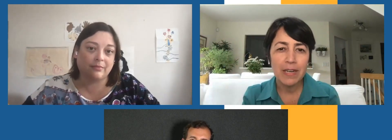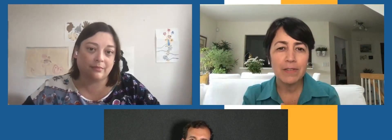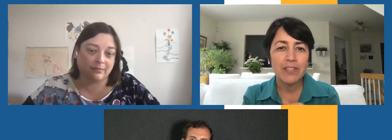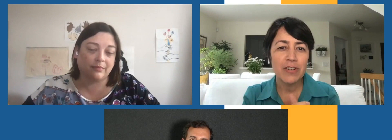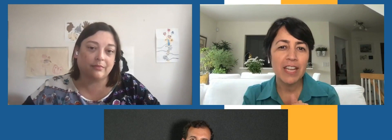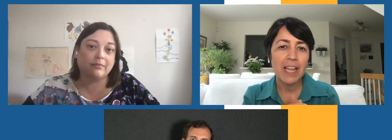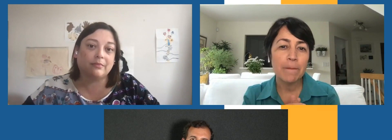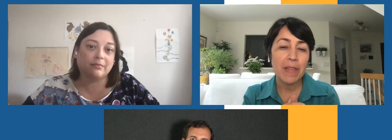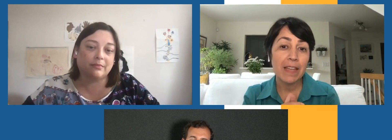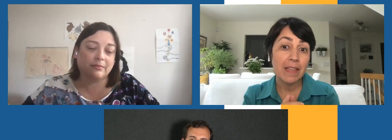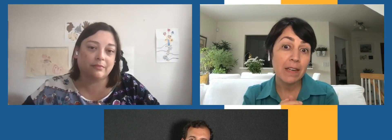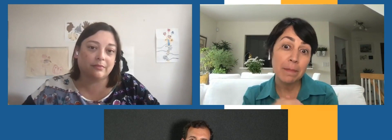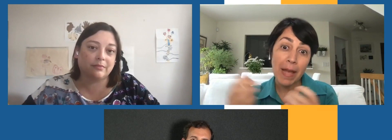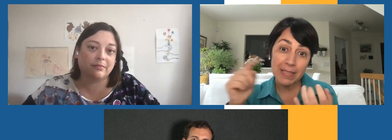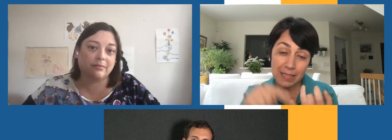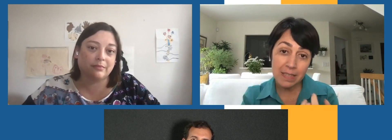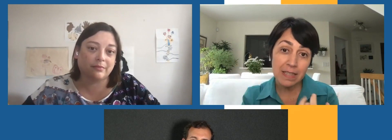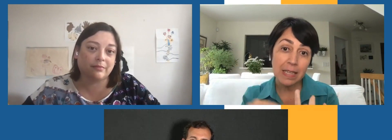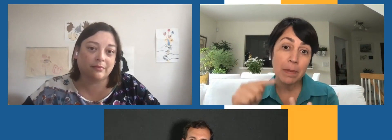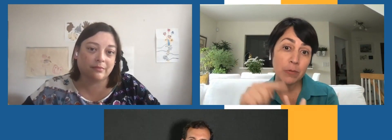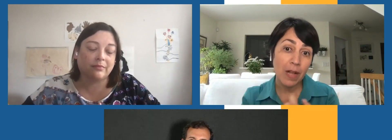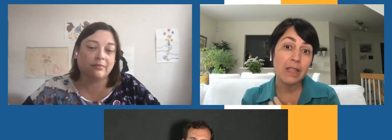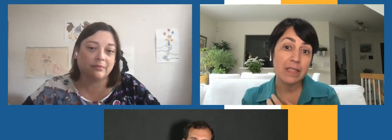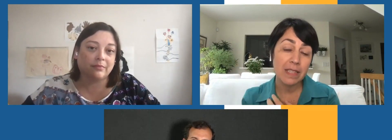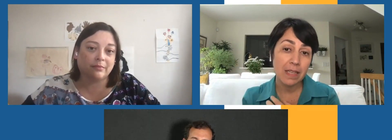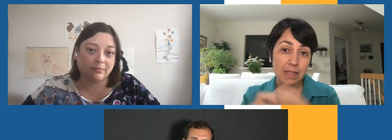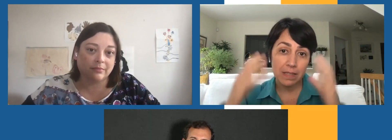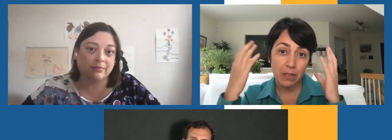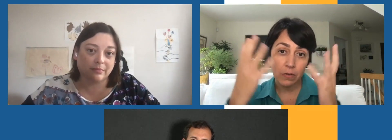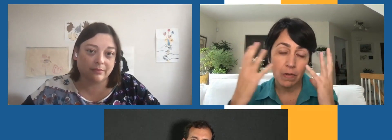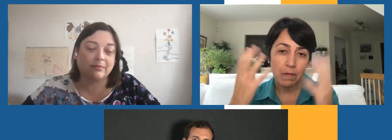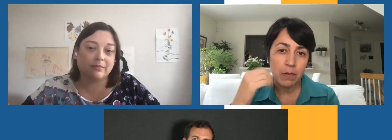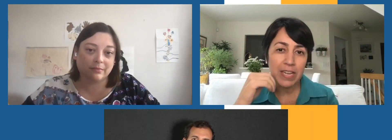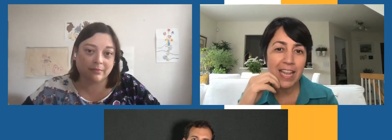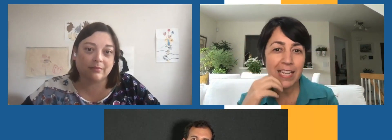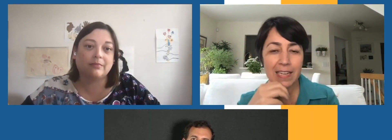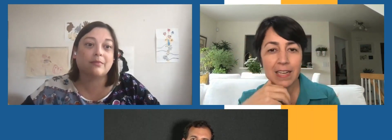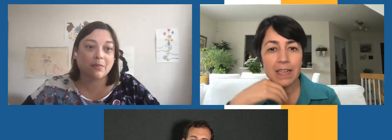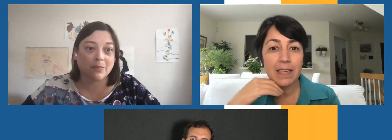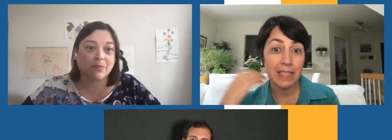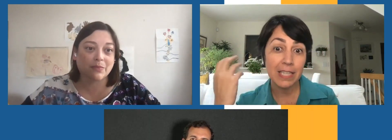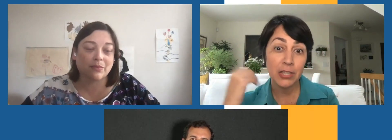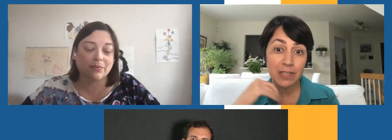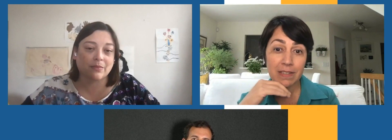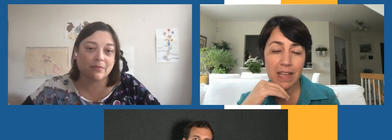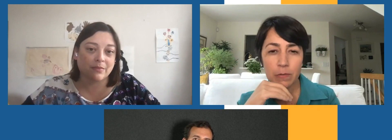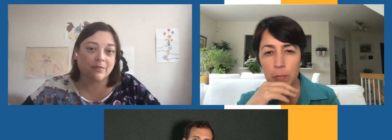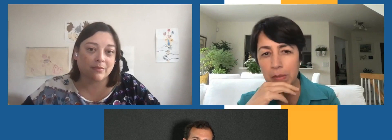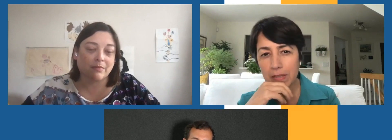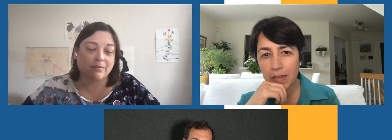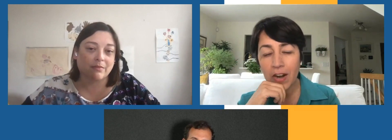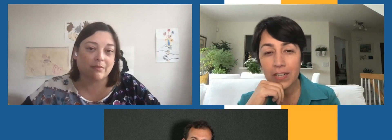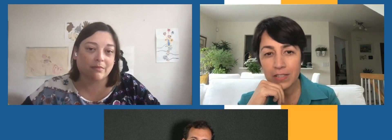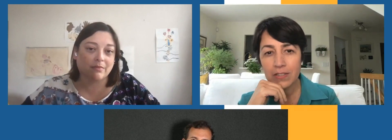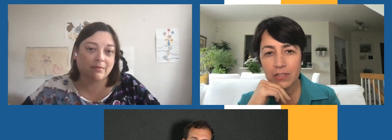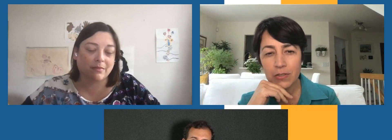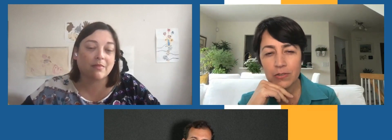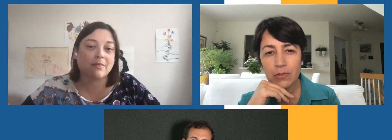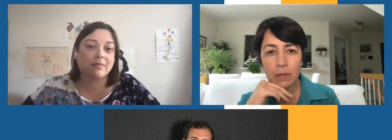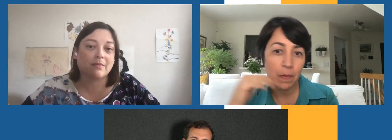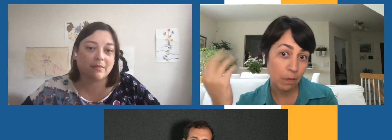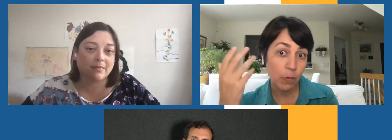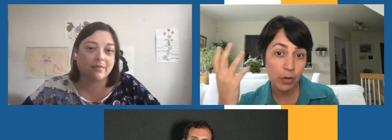the tea or whatever they're drinking and they're impacting their sleep as well as, as, you know, creating a, an addiction that will be hard